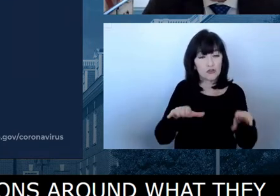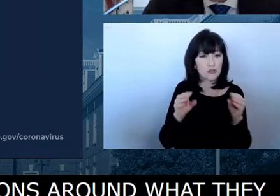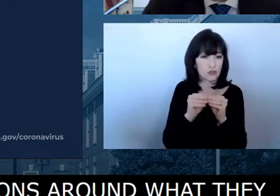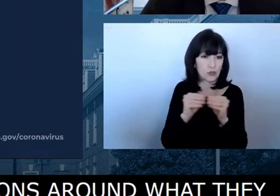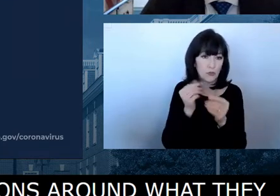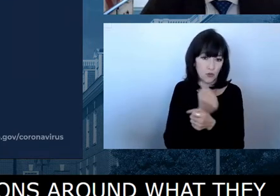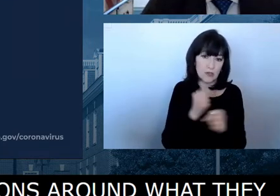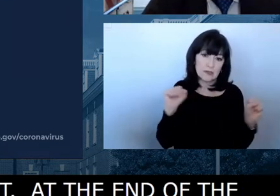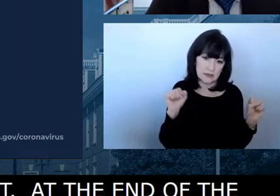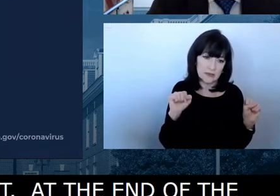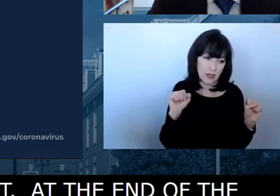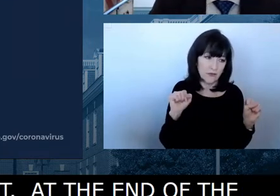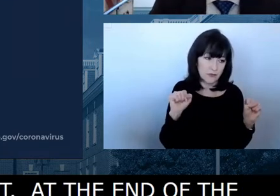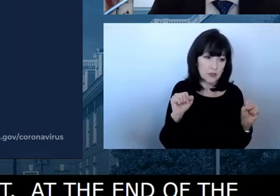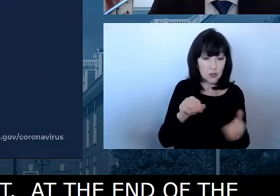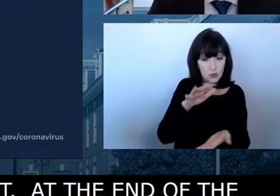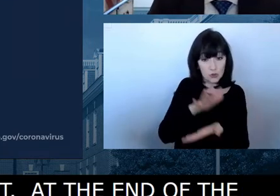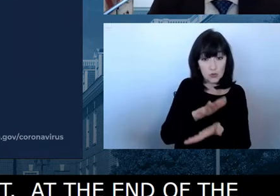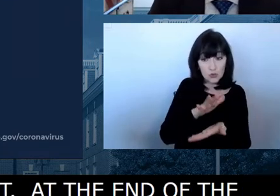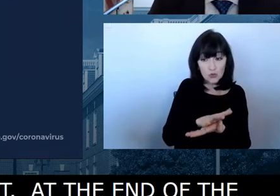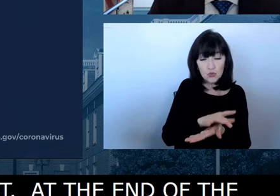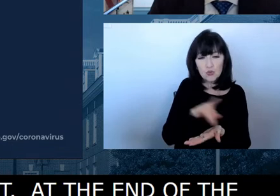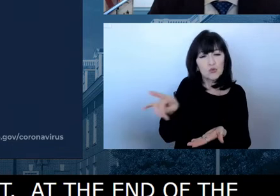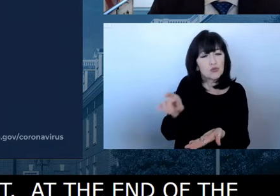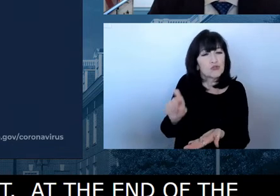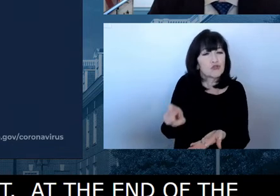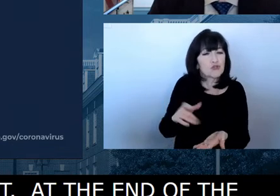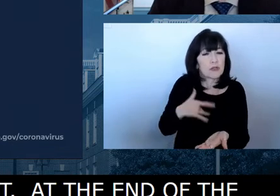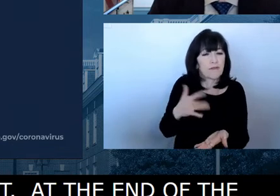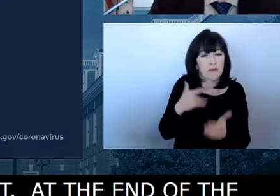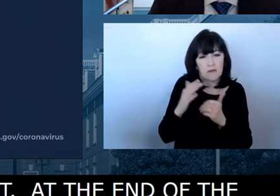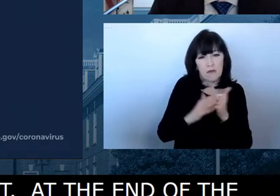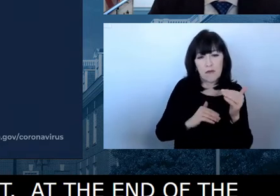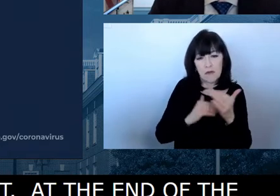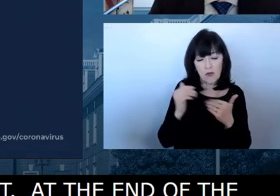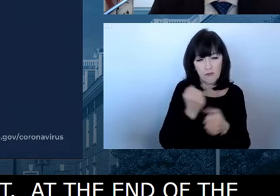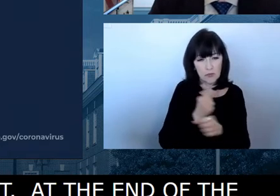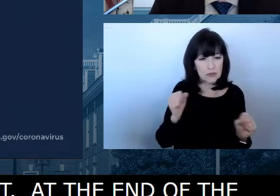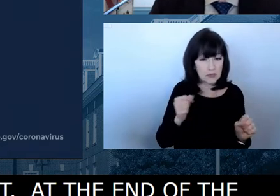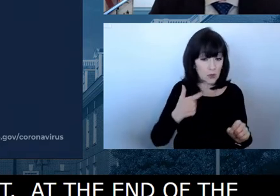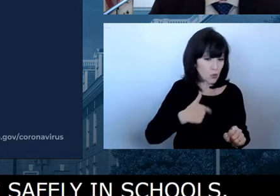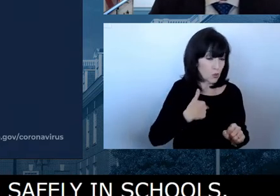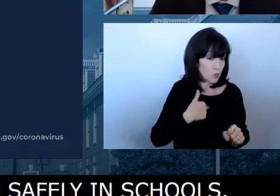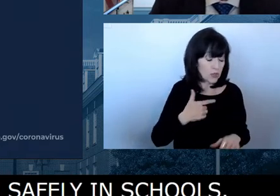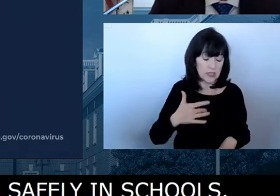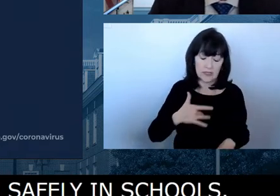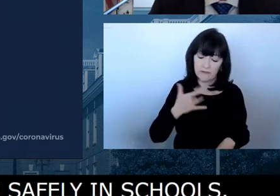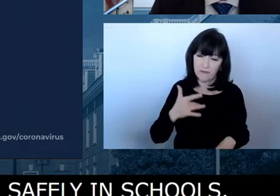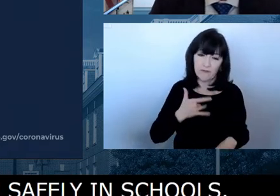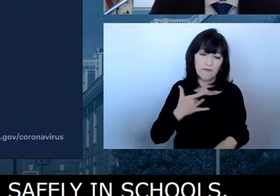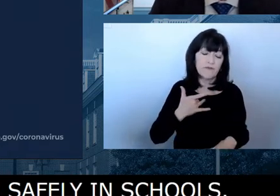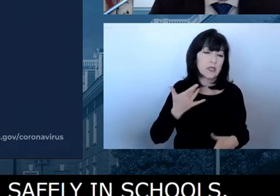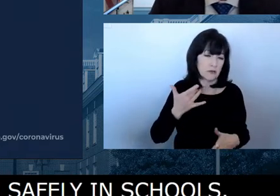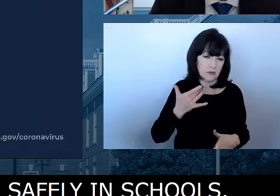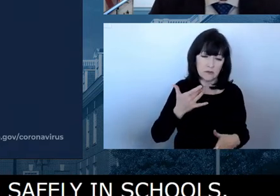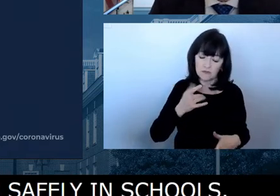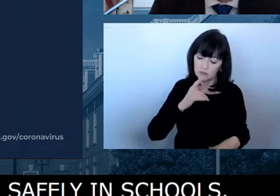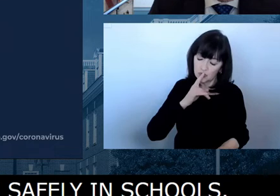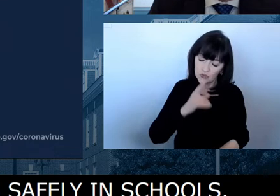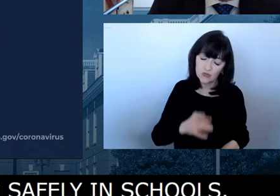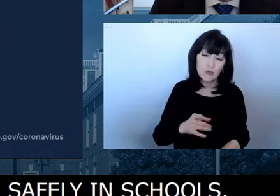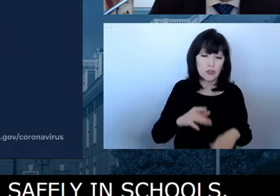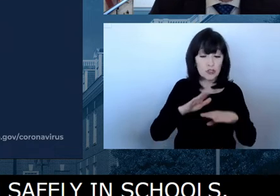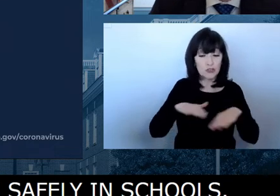to be about. Um, we believe that when children are in school around one another in the most normalized,